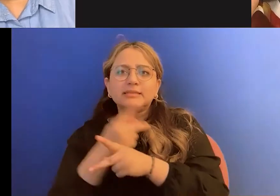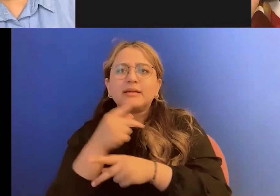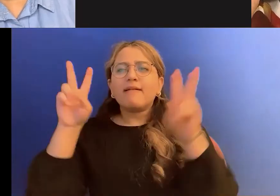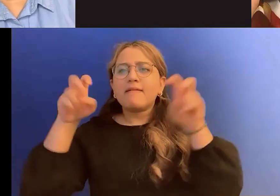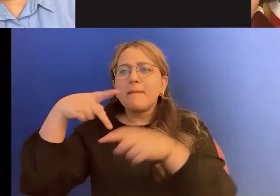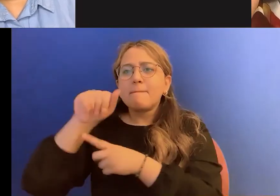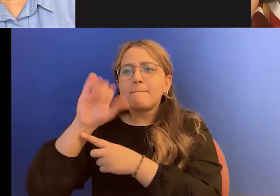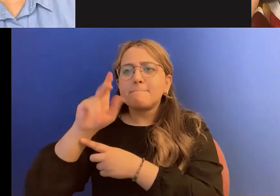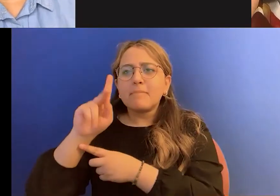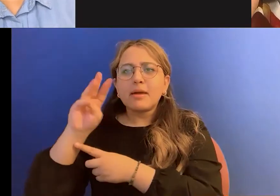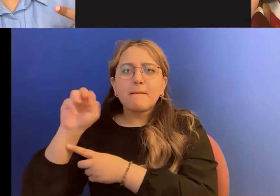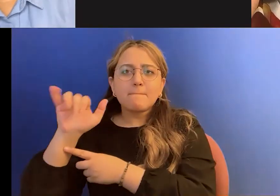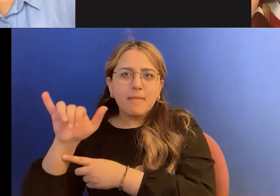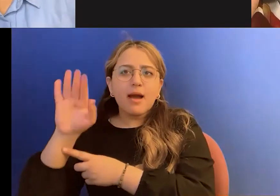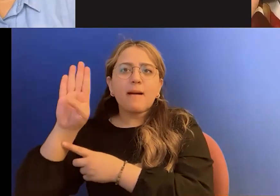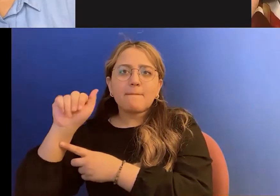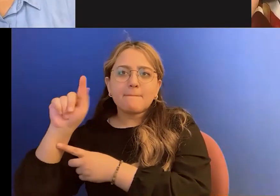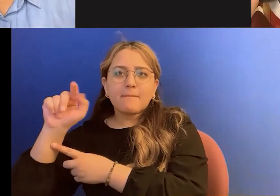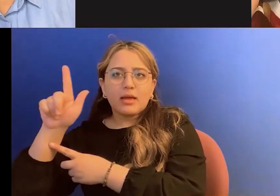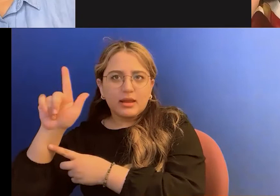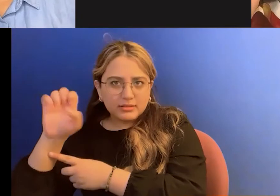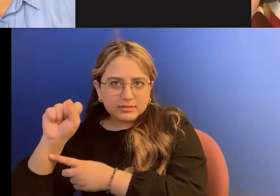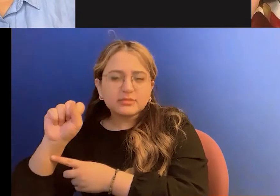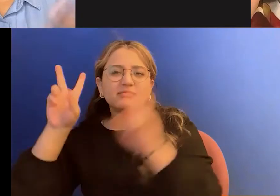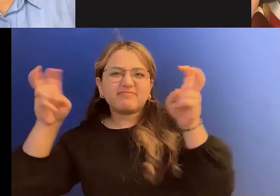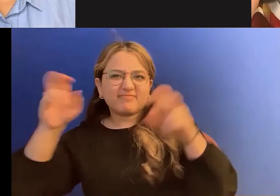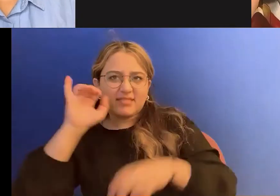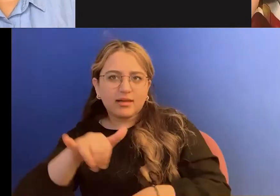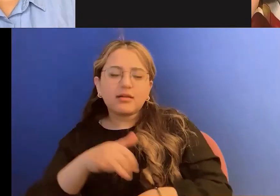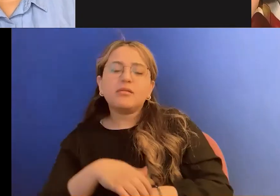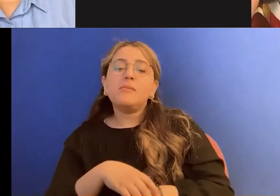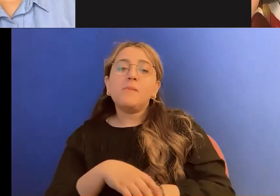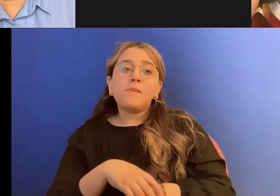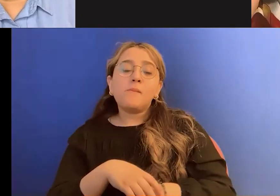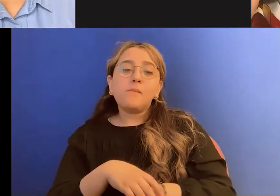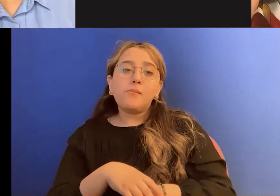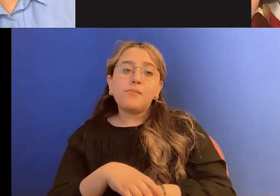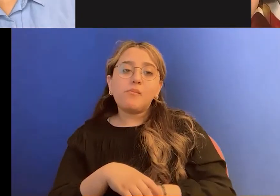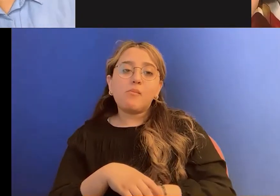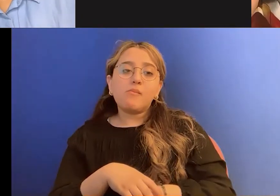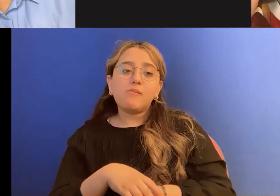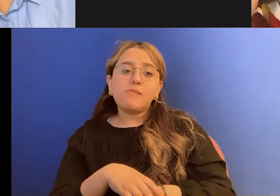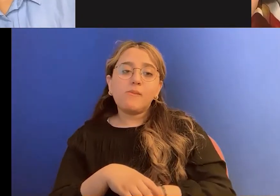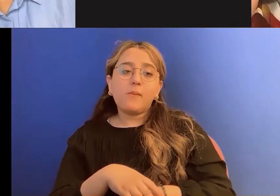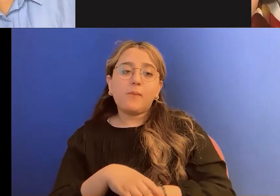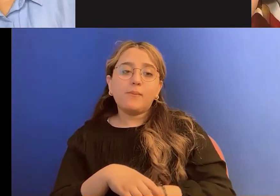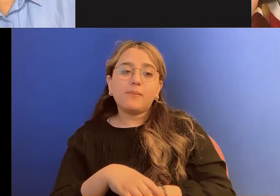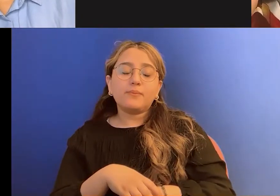visible online, but like, you know, doing work, um, like offline and stuff like that. But yeah.